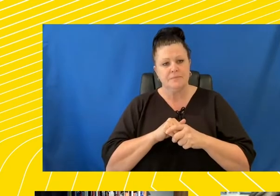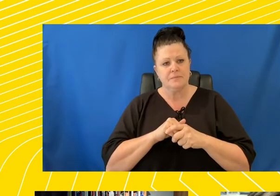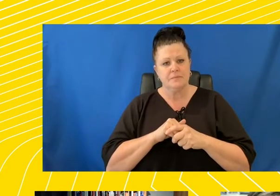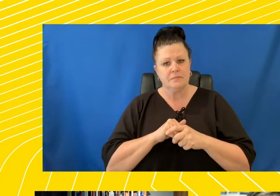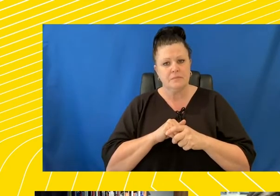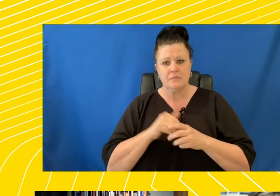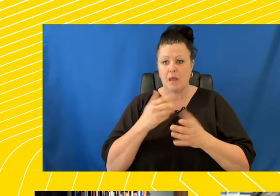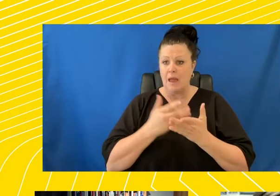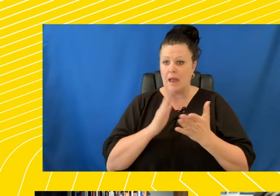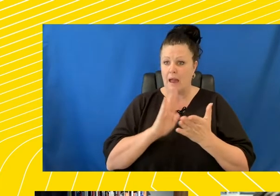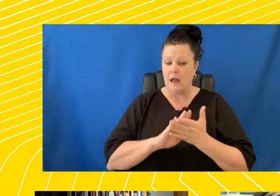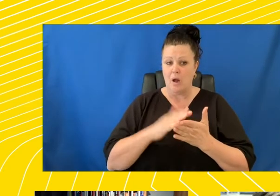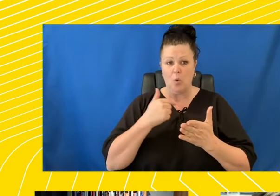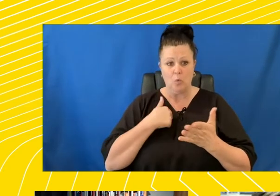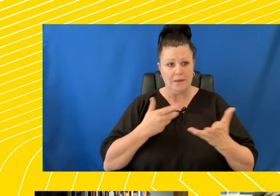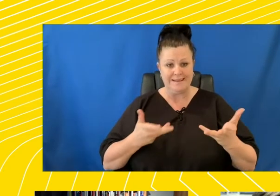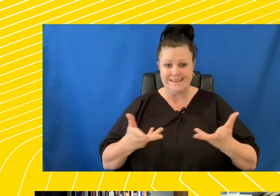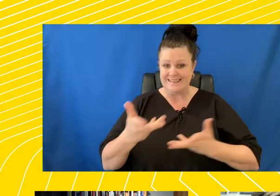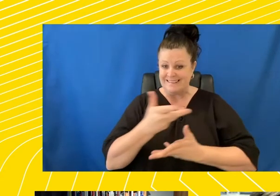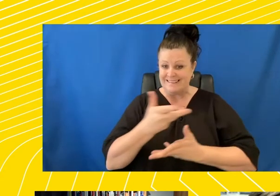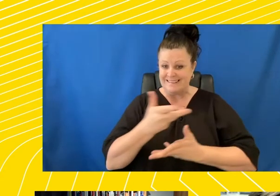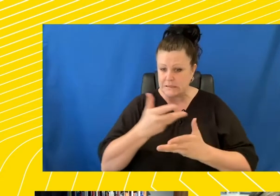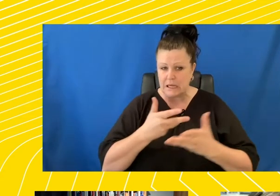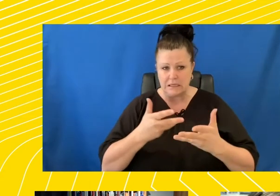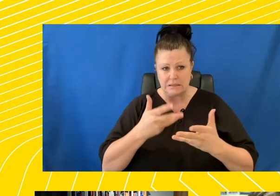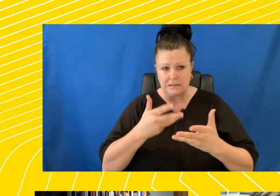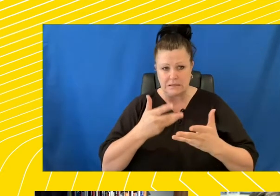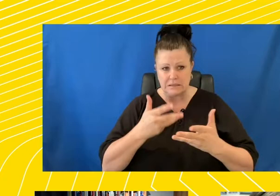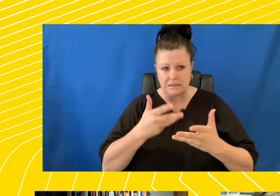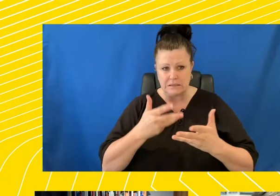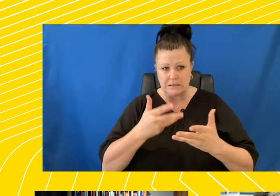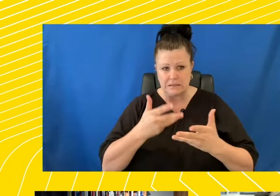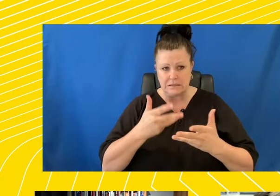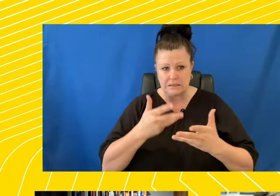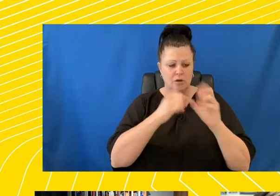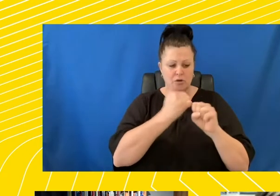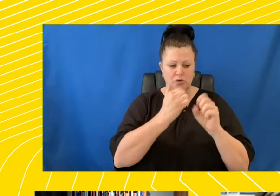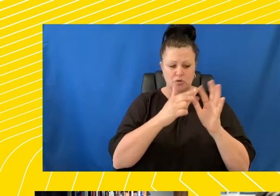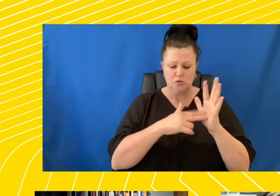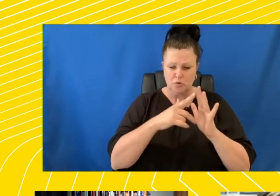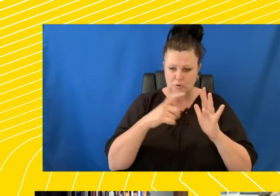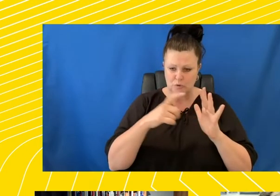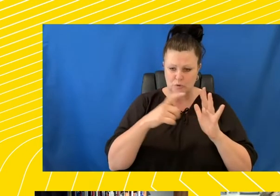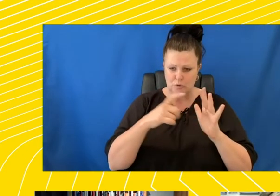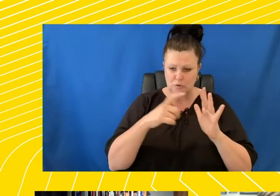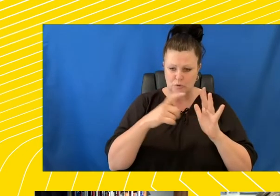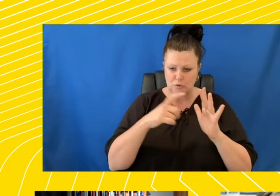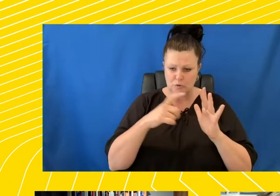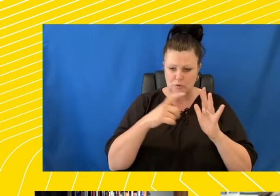the whole idea of eugenics and of killing had been even before the actual